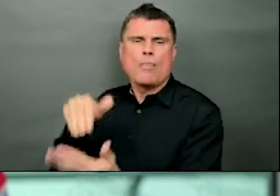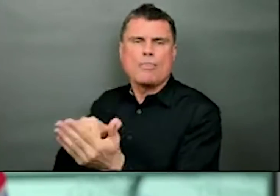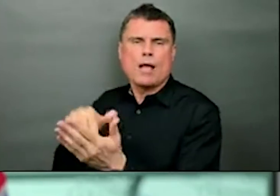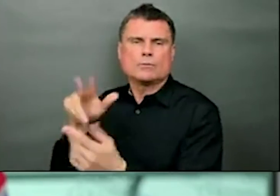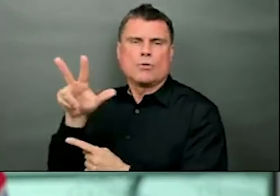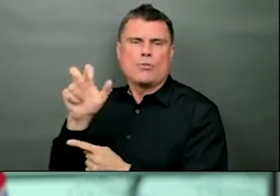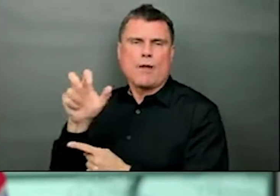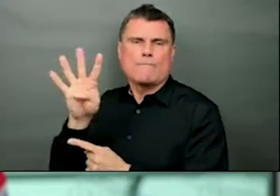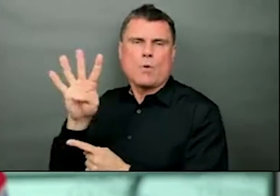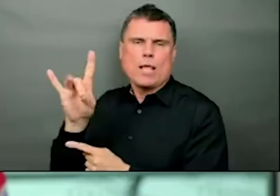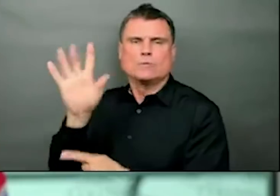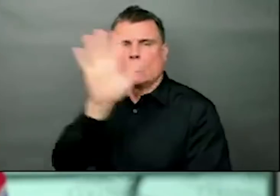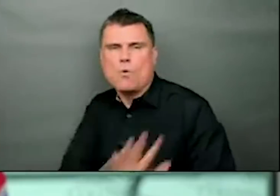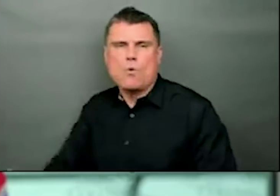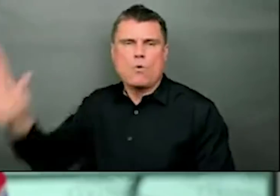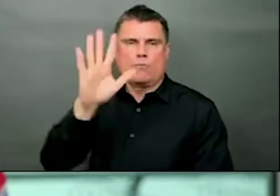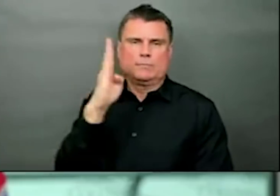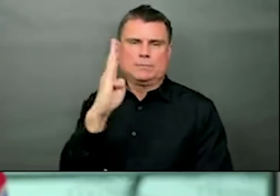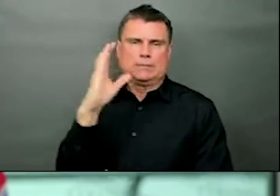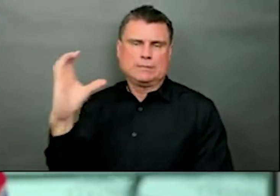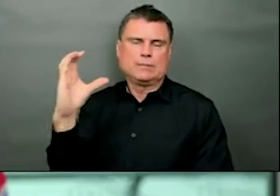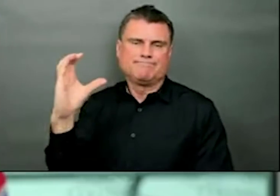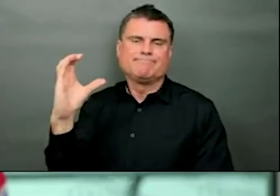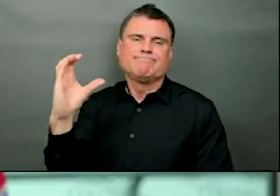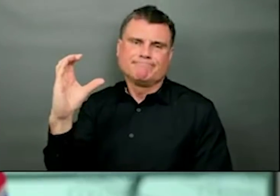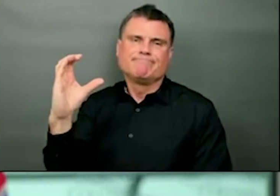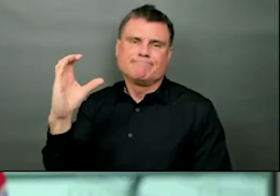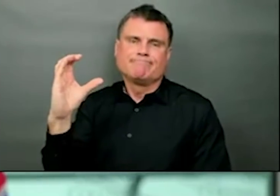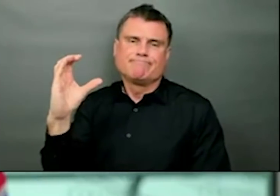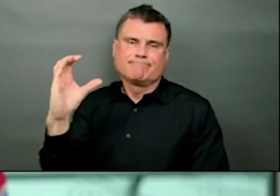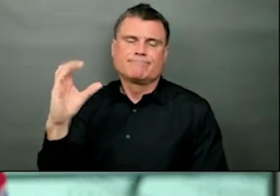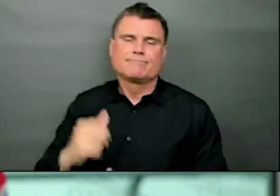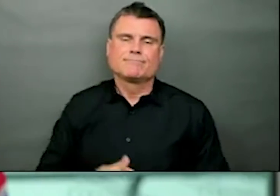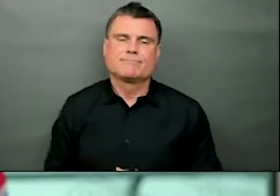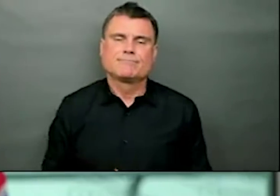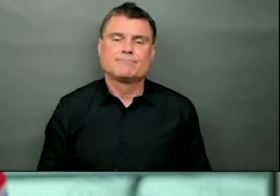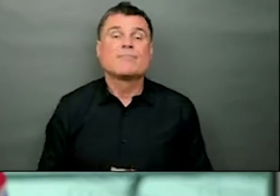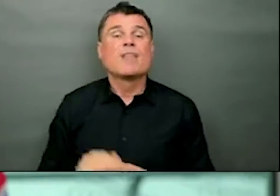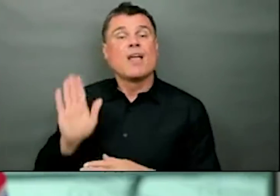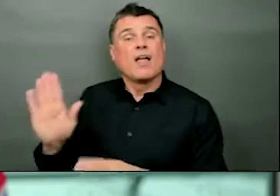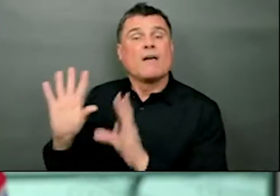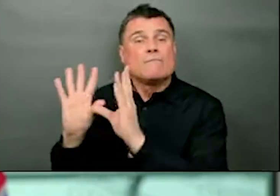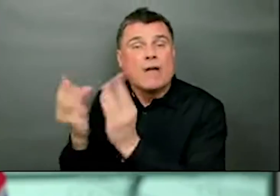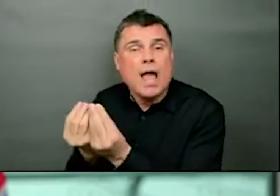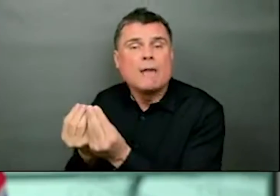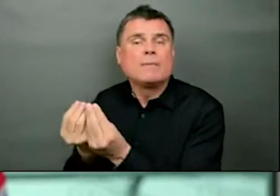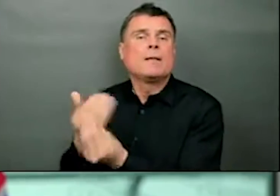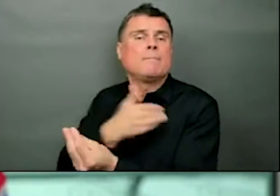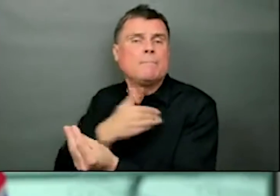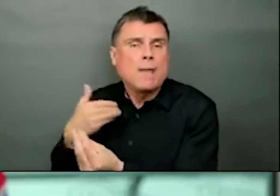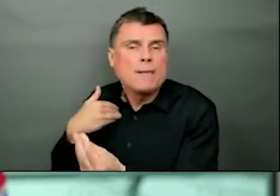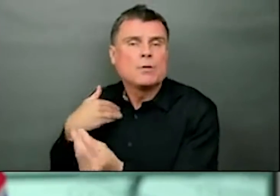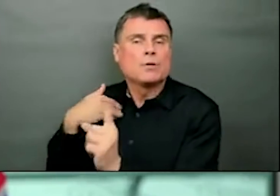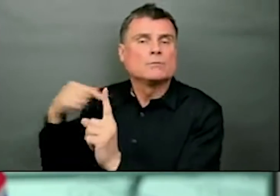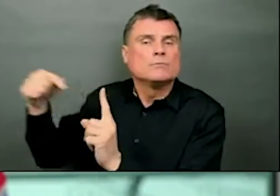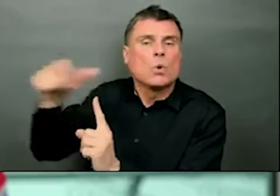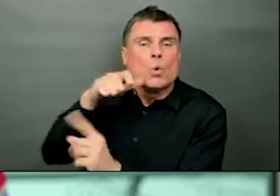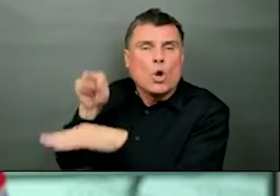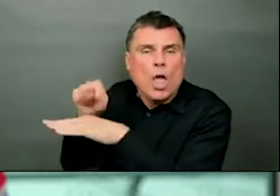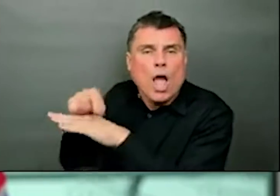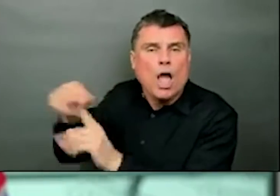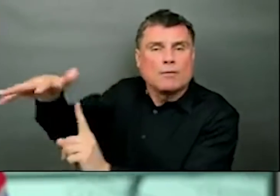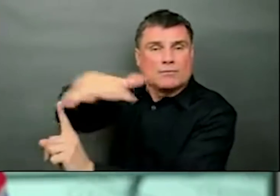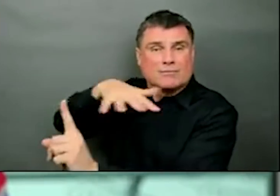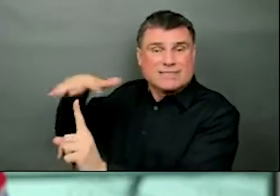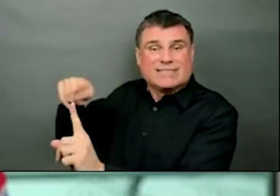British Columbia to 1,348. And our condolences go out to each of the families, their care